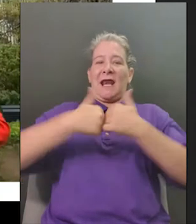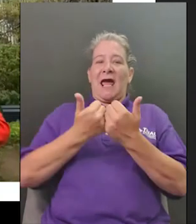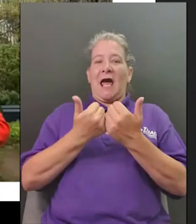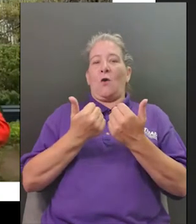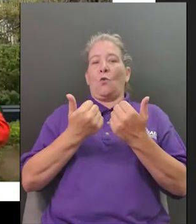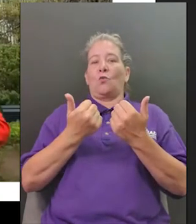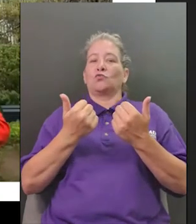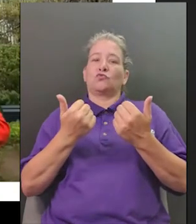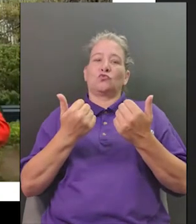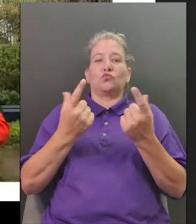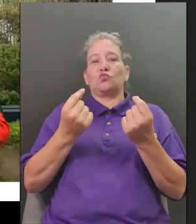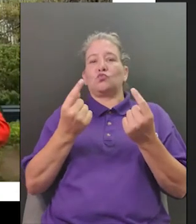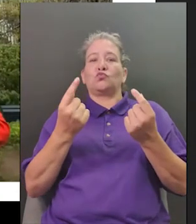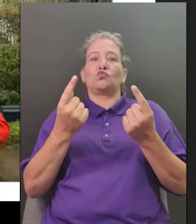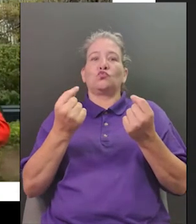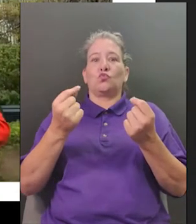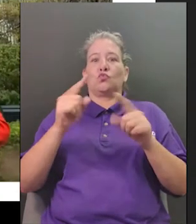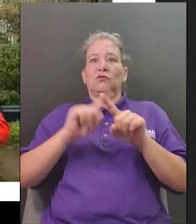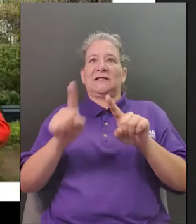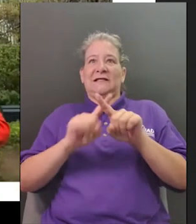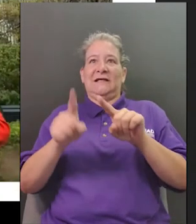for the fourth of july right